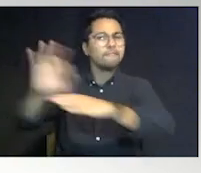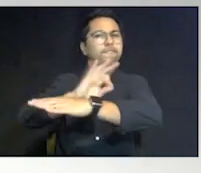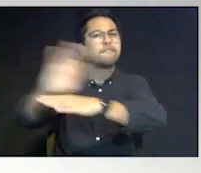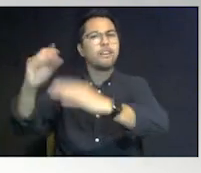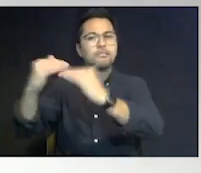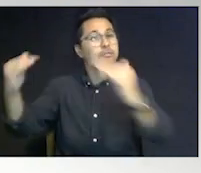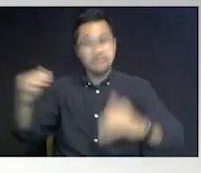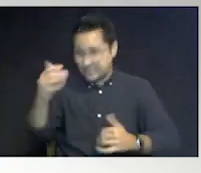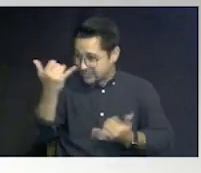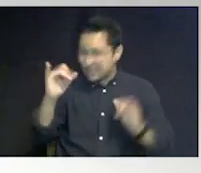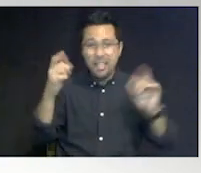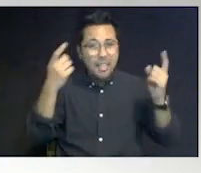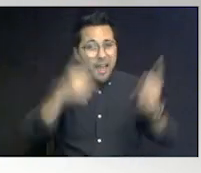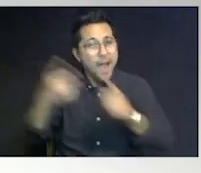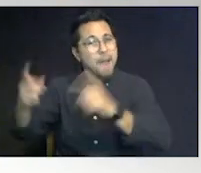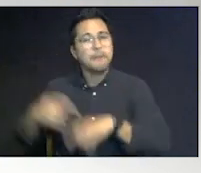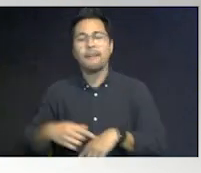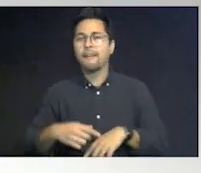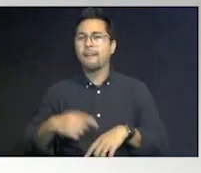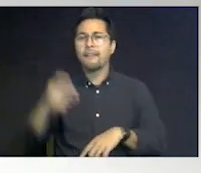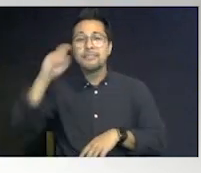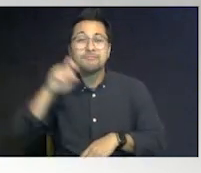That's happening. Sexual crime.